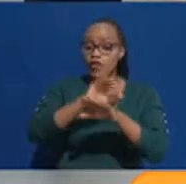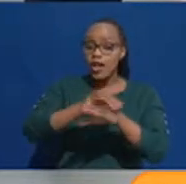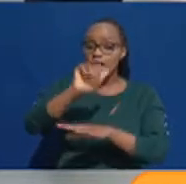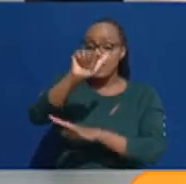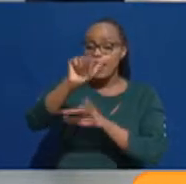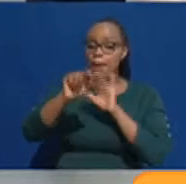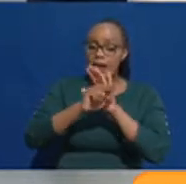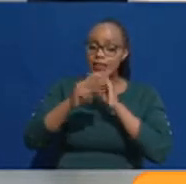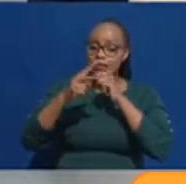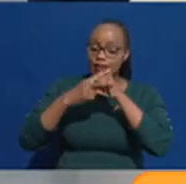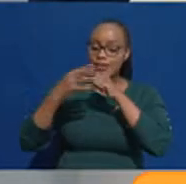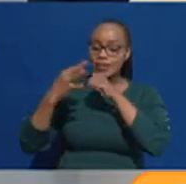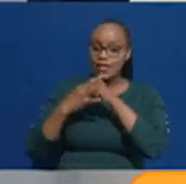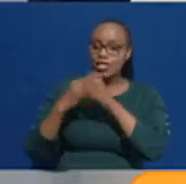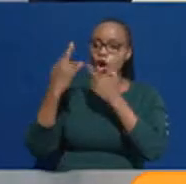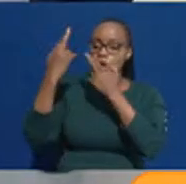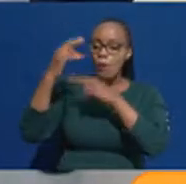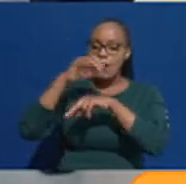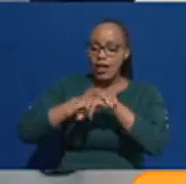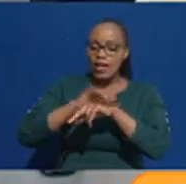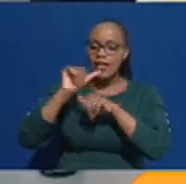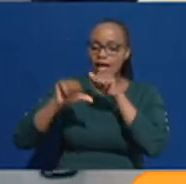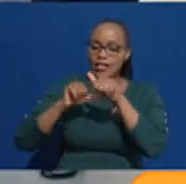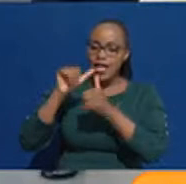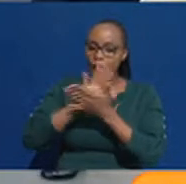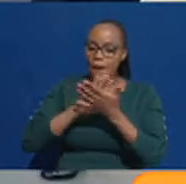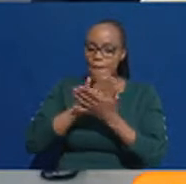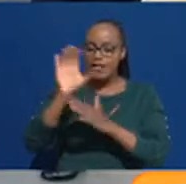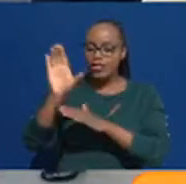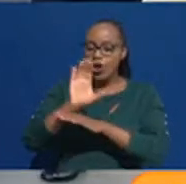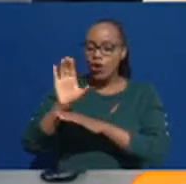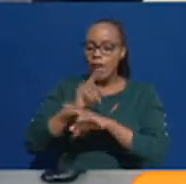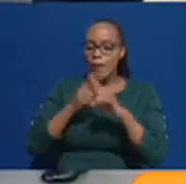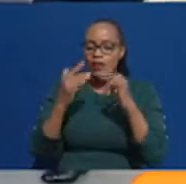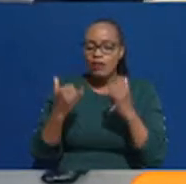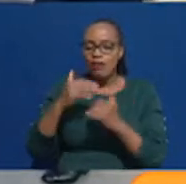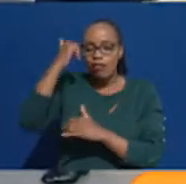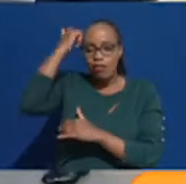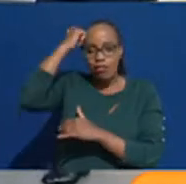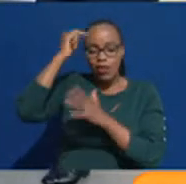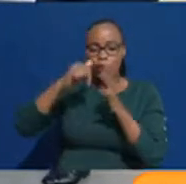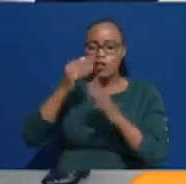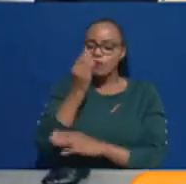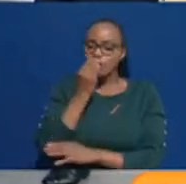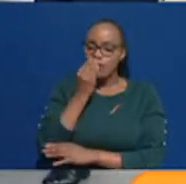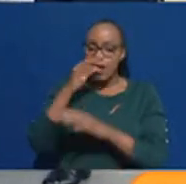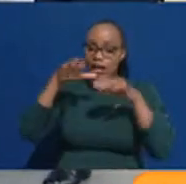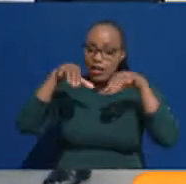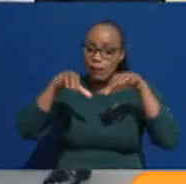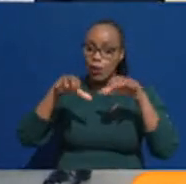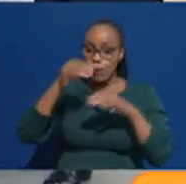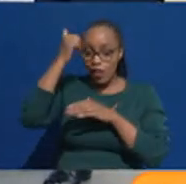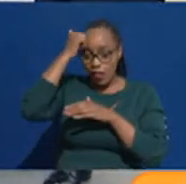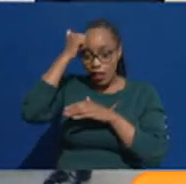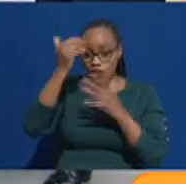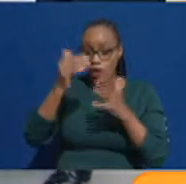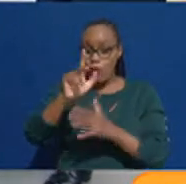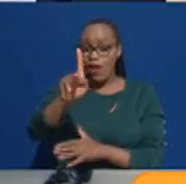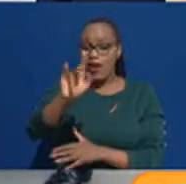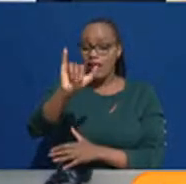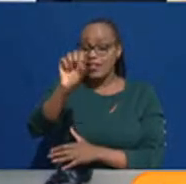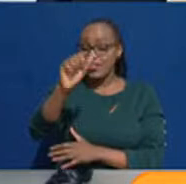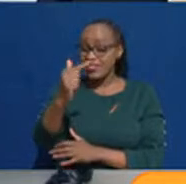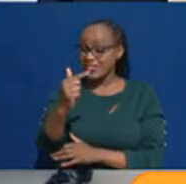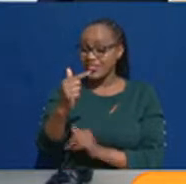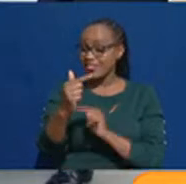in us of 78 points, was hoping to get a science-based course, but eventually now she's going to study nutrition, diploma in nutrition at Kembo Institute of Science